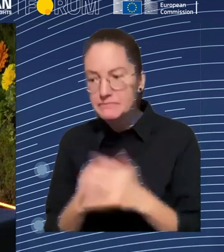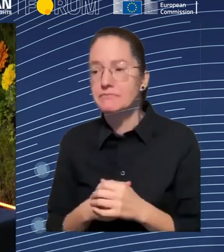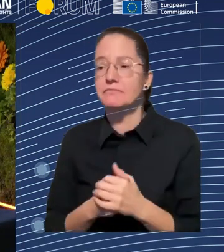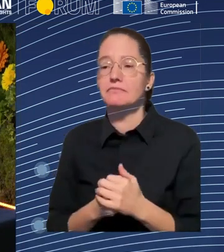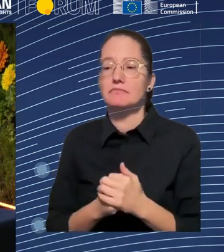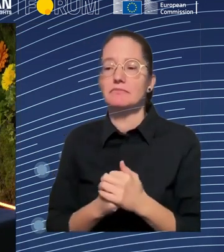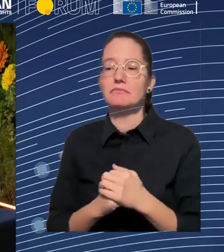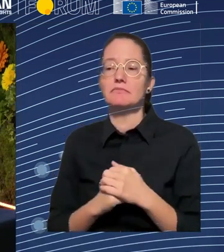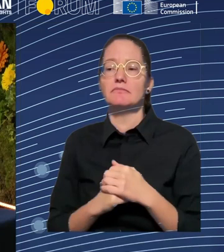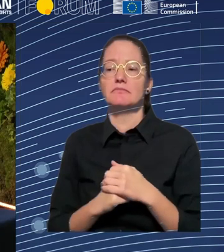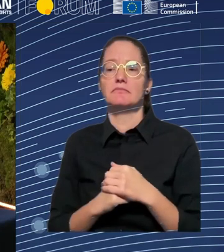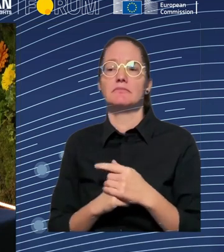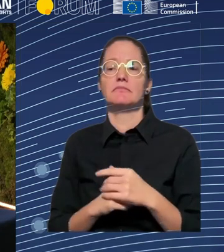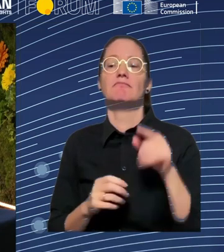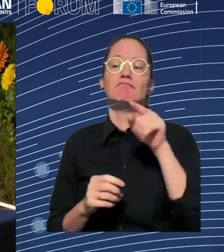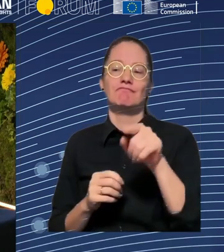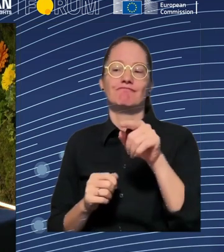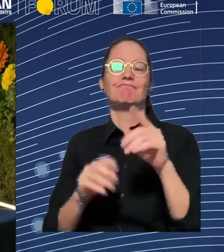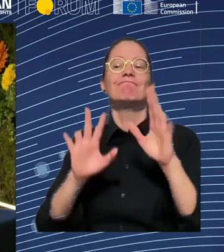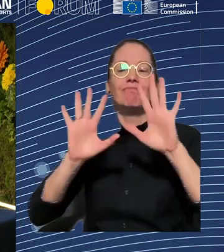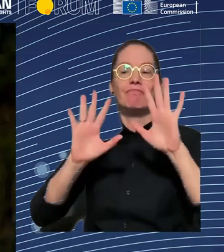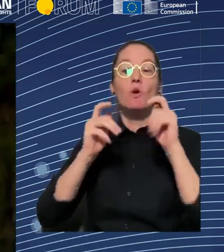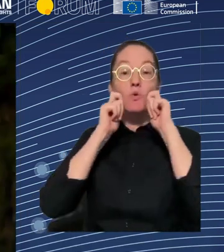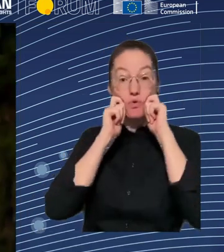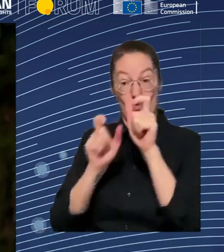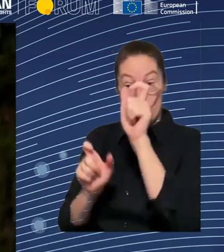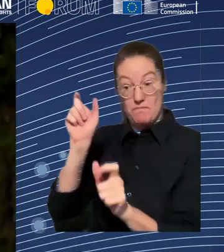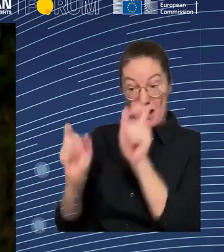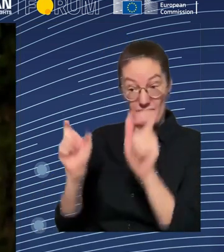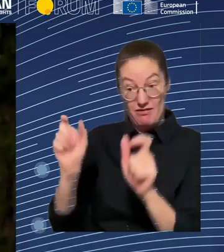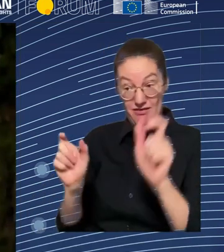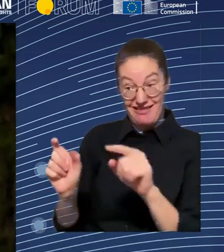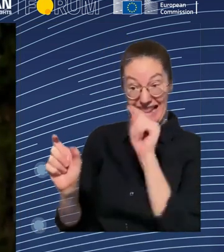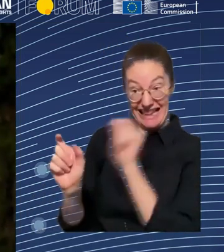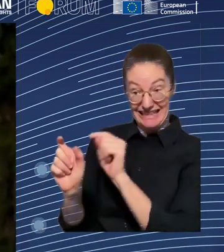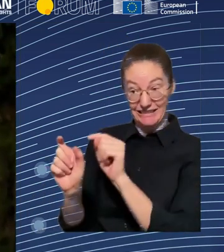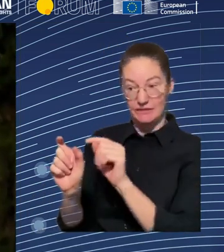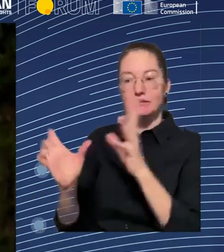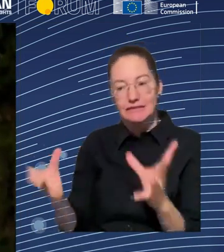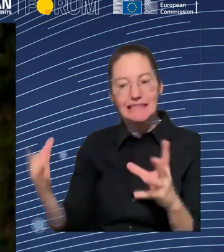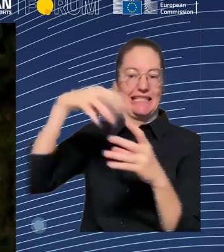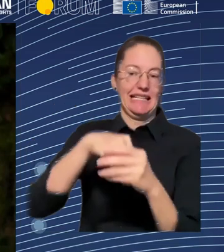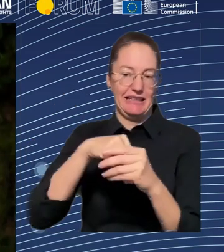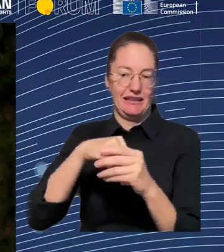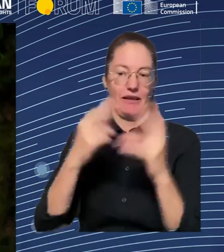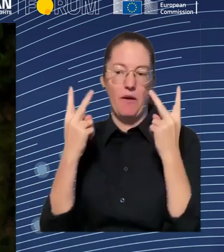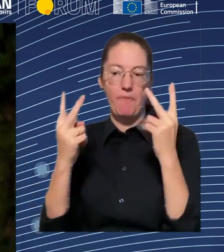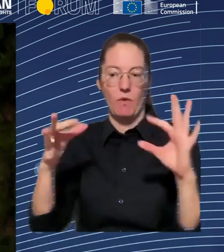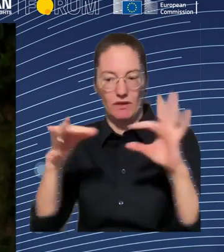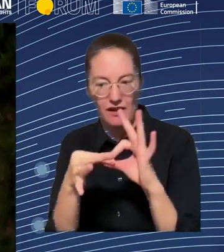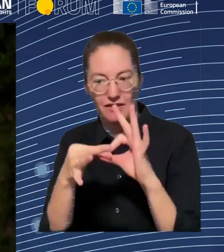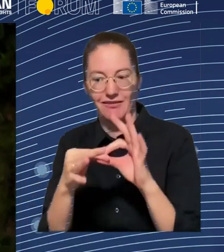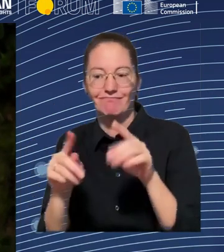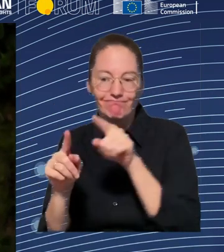possibly involve every single worker who have to use it. One thing that's important to note, though, is that actually when you buy in the software,